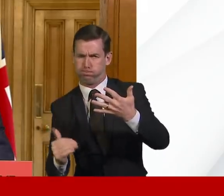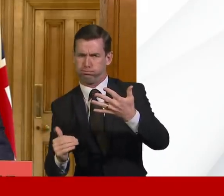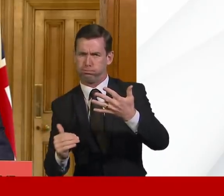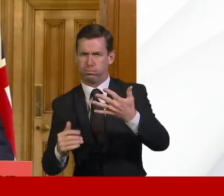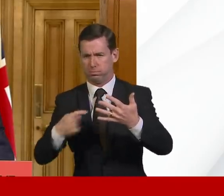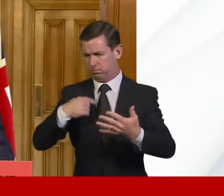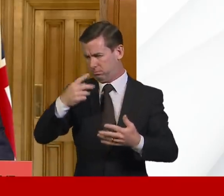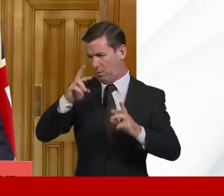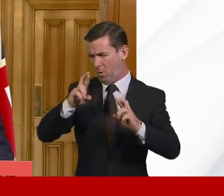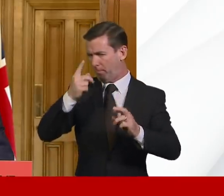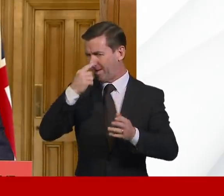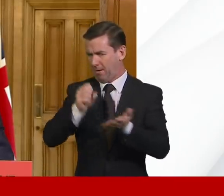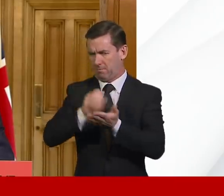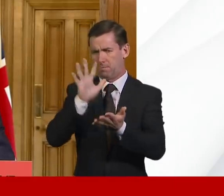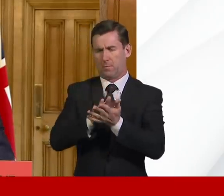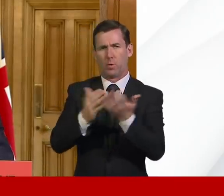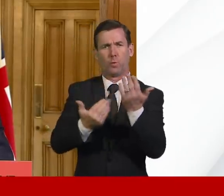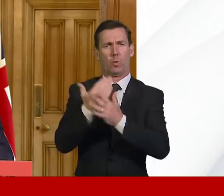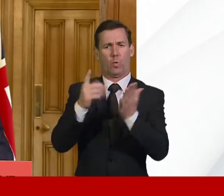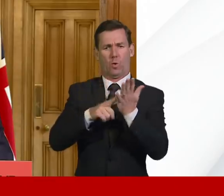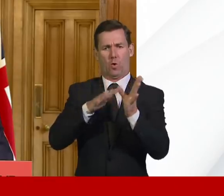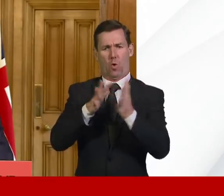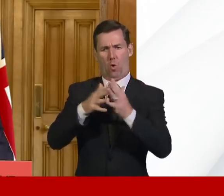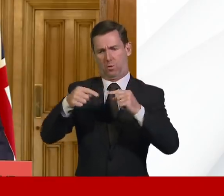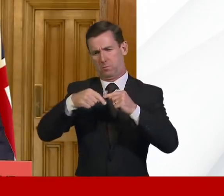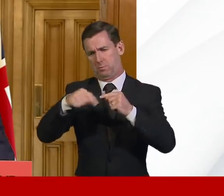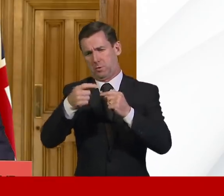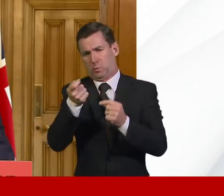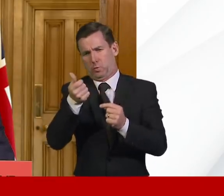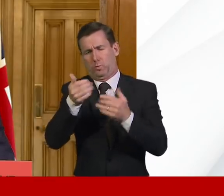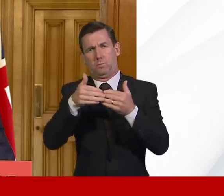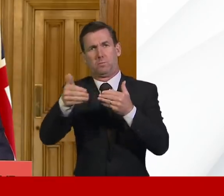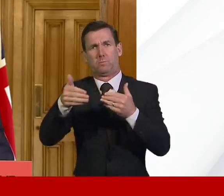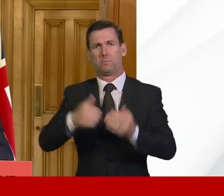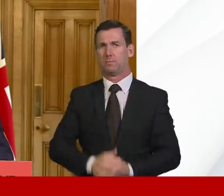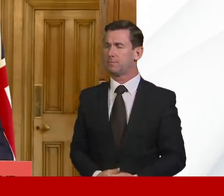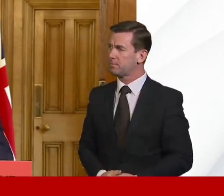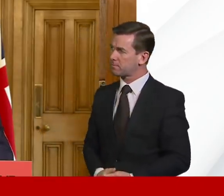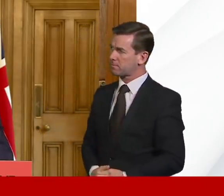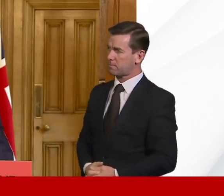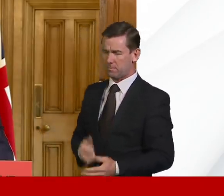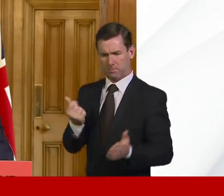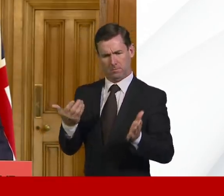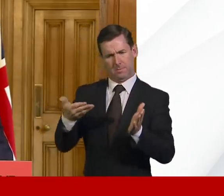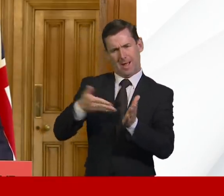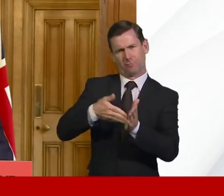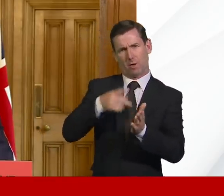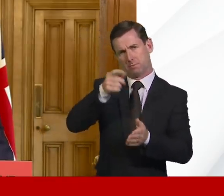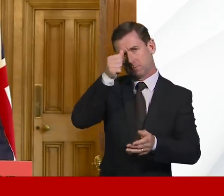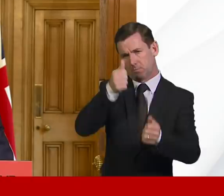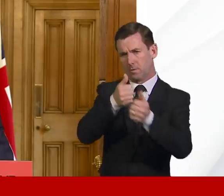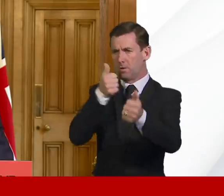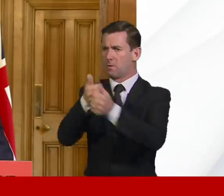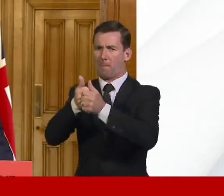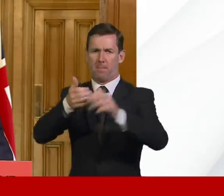the earliest opportunity. We will also put in place measures to ensure that companies required to hold annual general